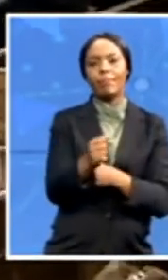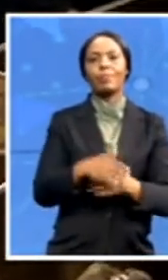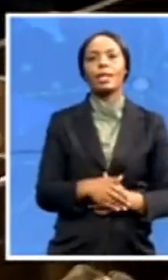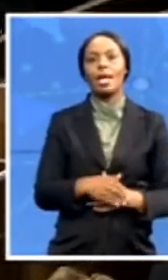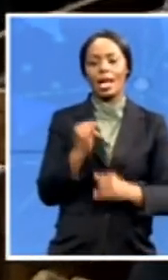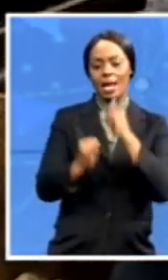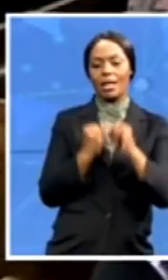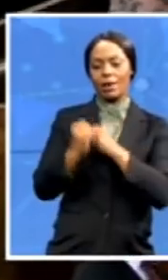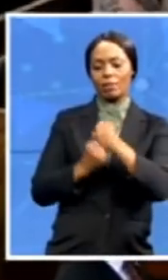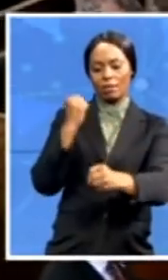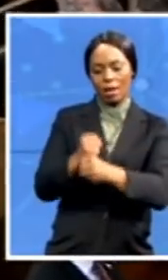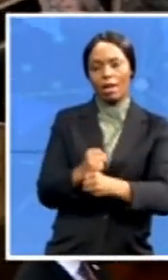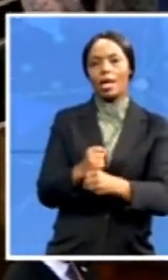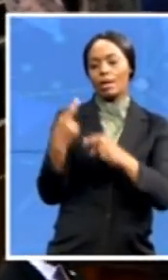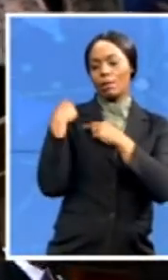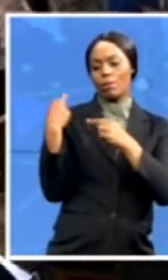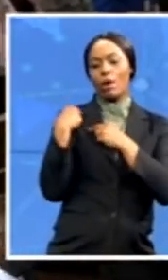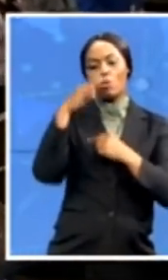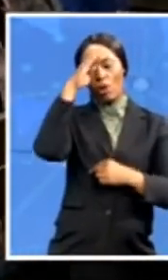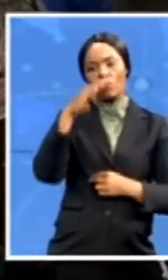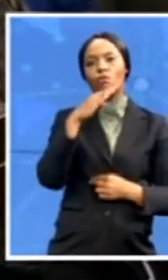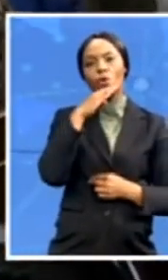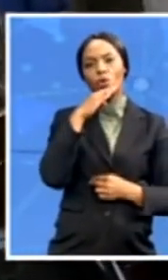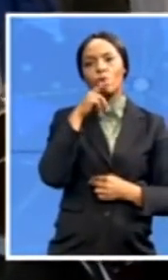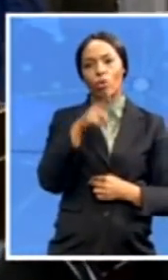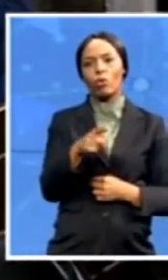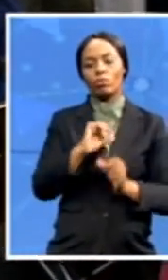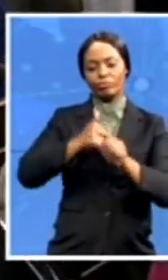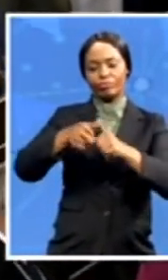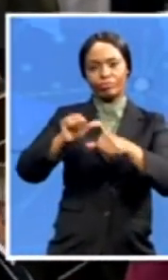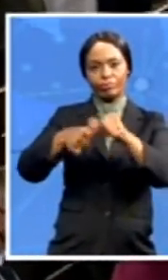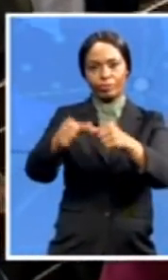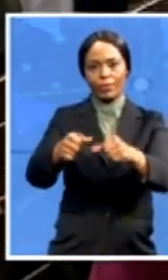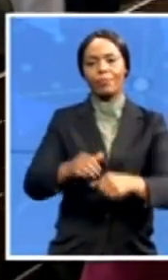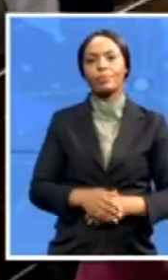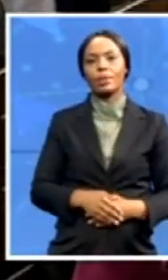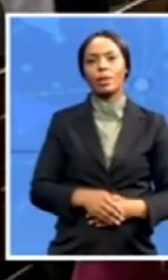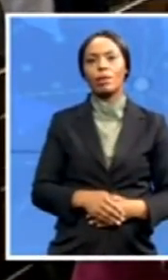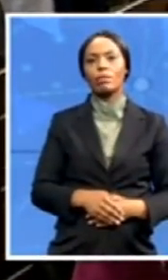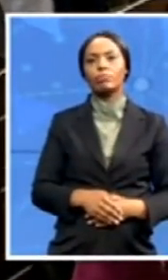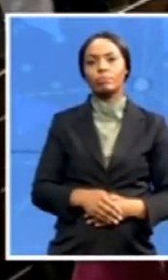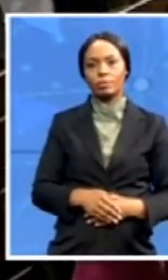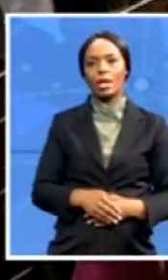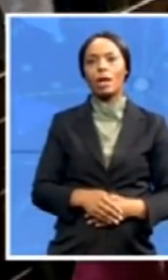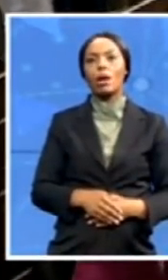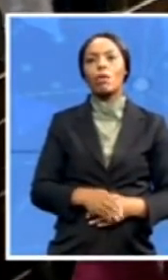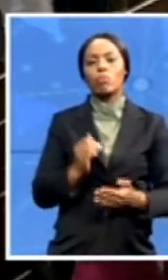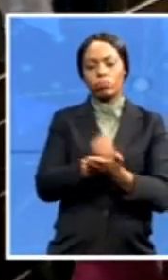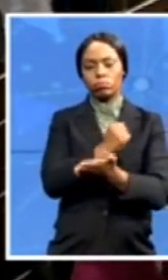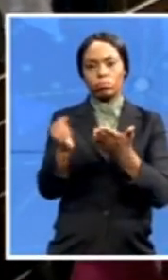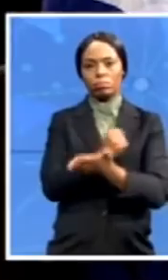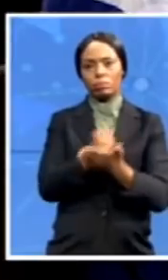portfolios consecutively. Post and telecommunications and social welfare and pensions.